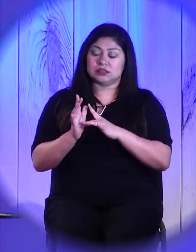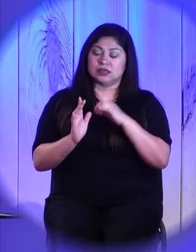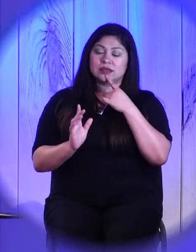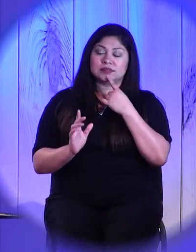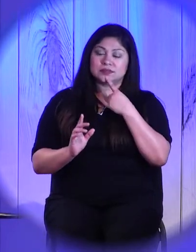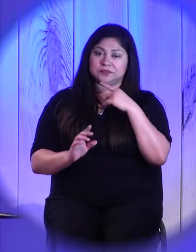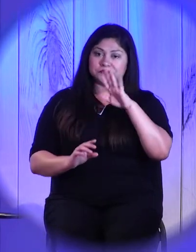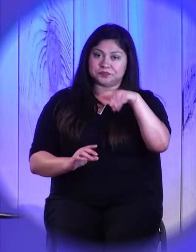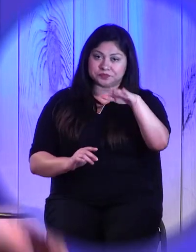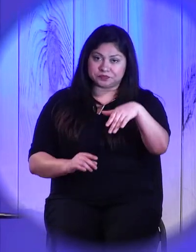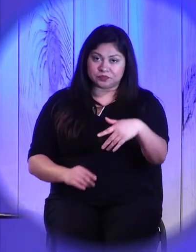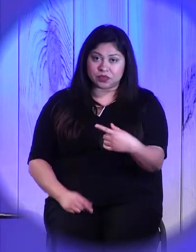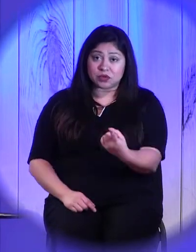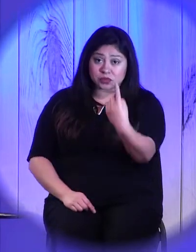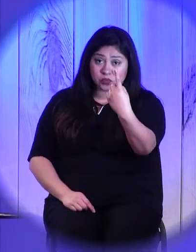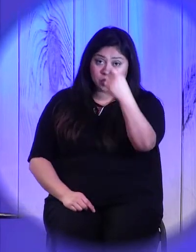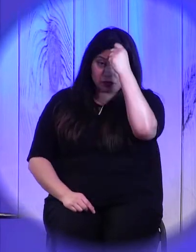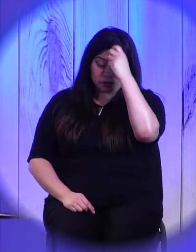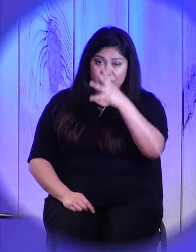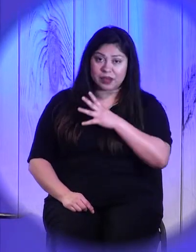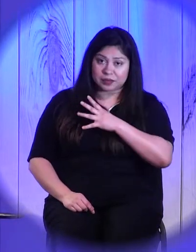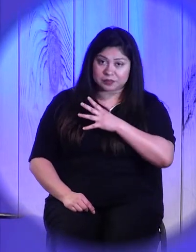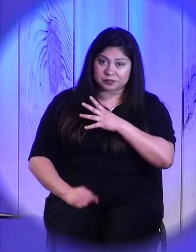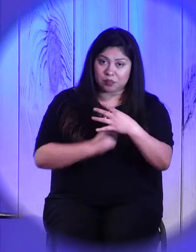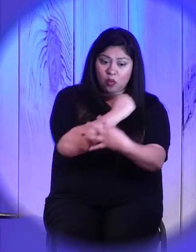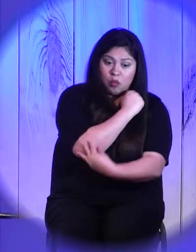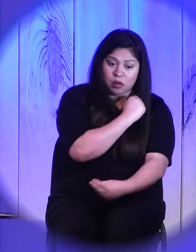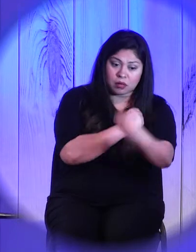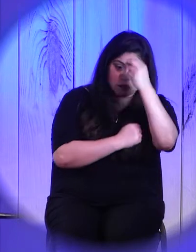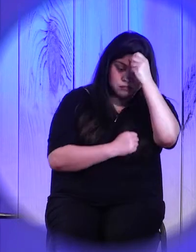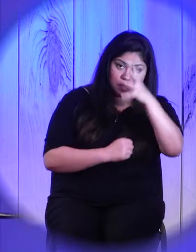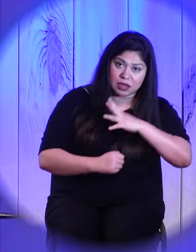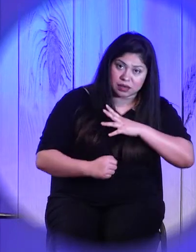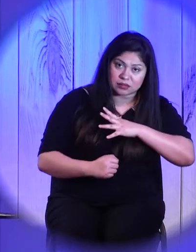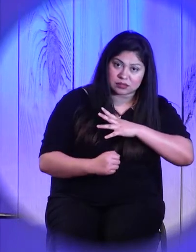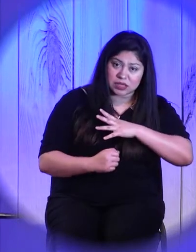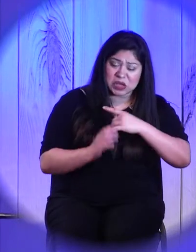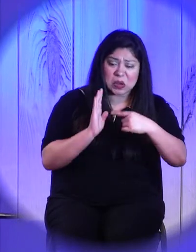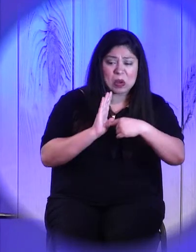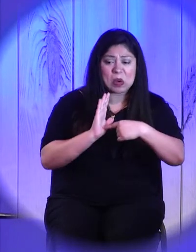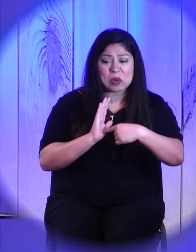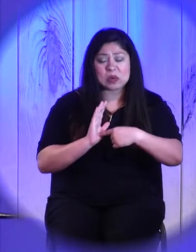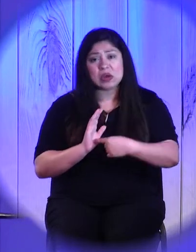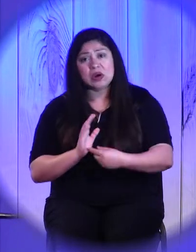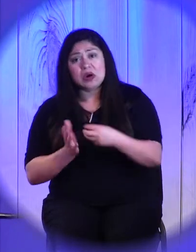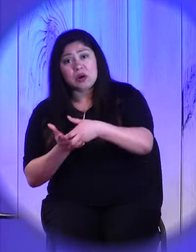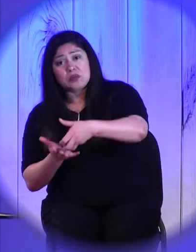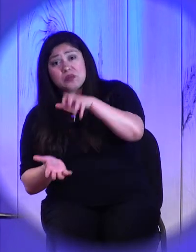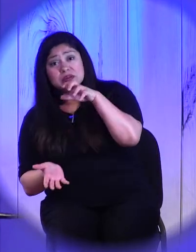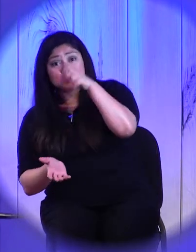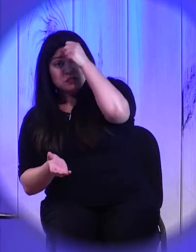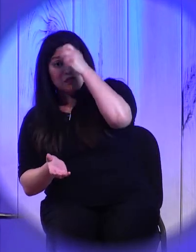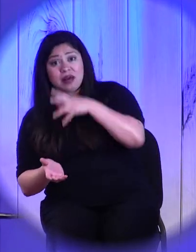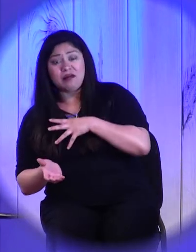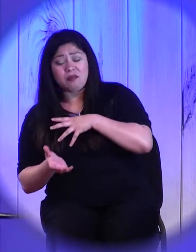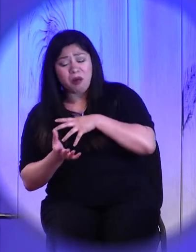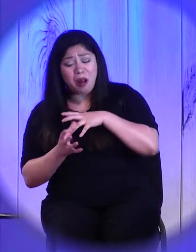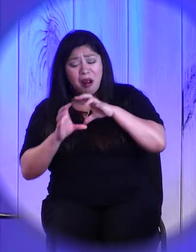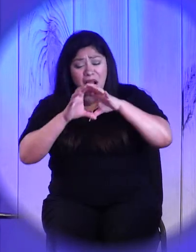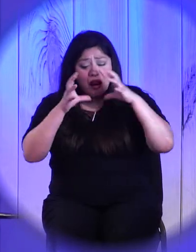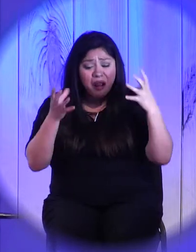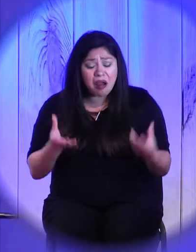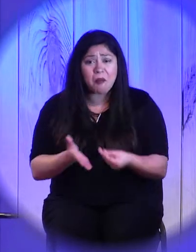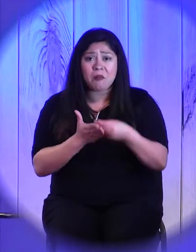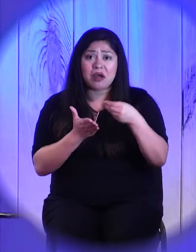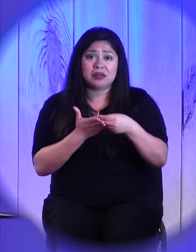once a man who owned another man a large sum of money. If we're keeping score, this is how much money it was. 10,000